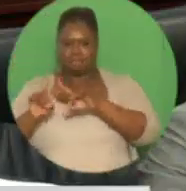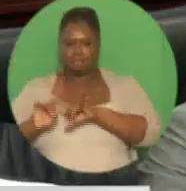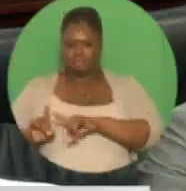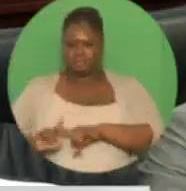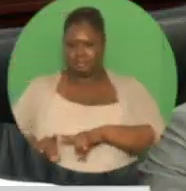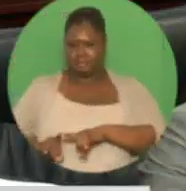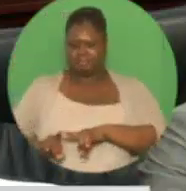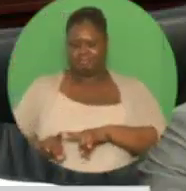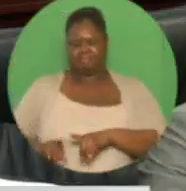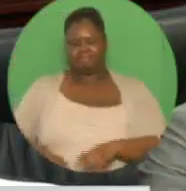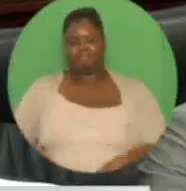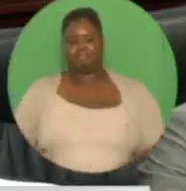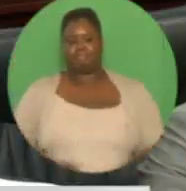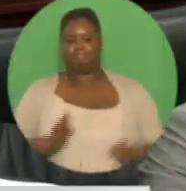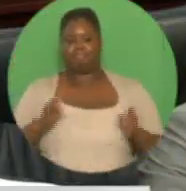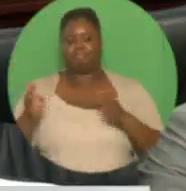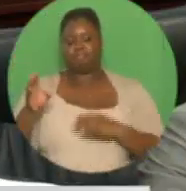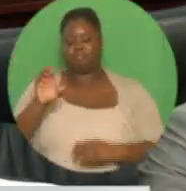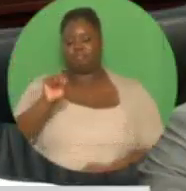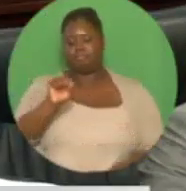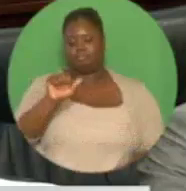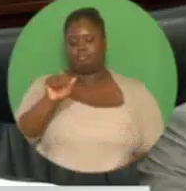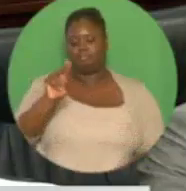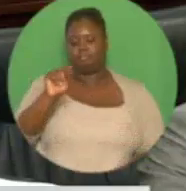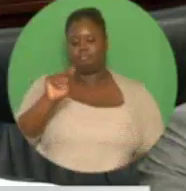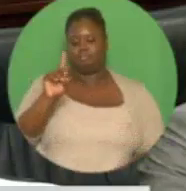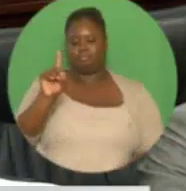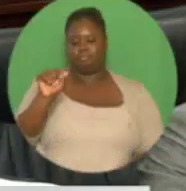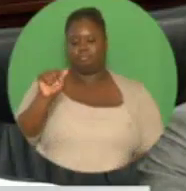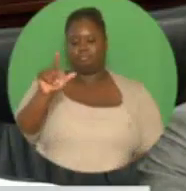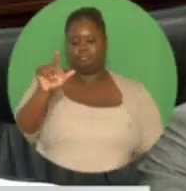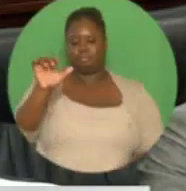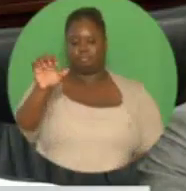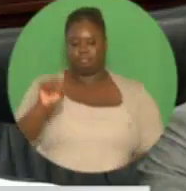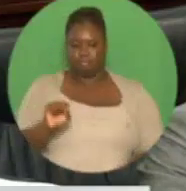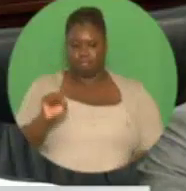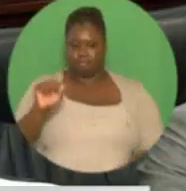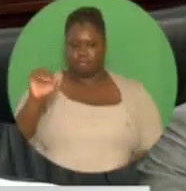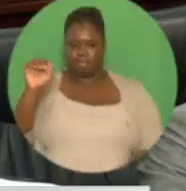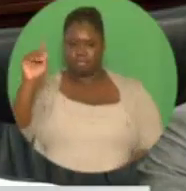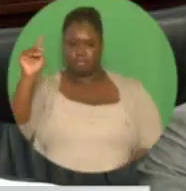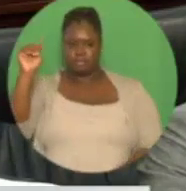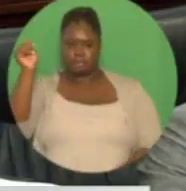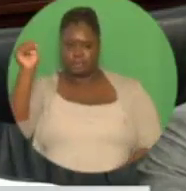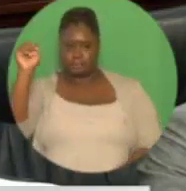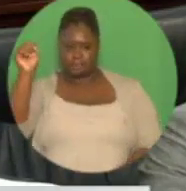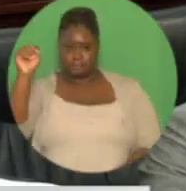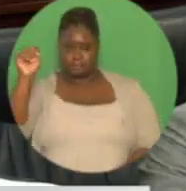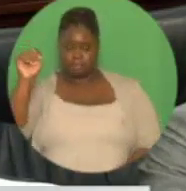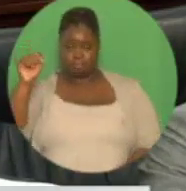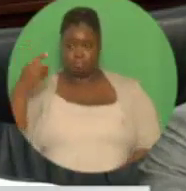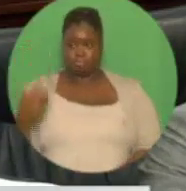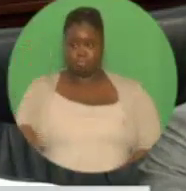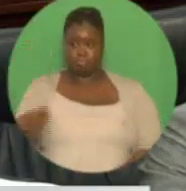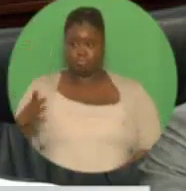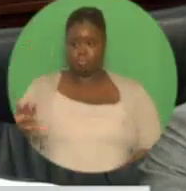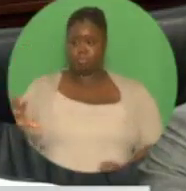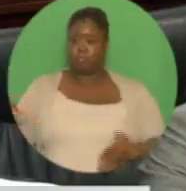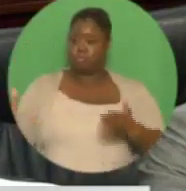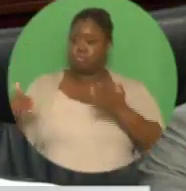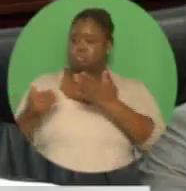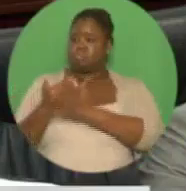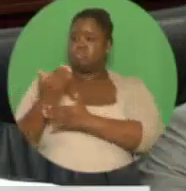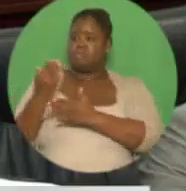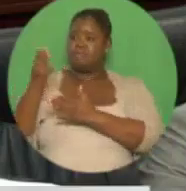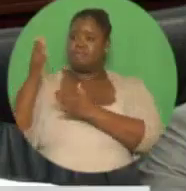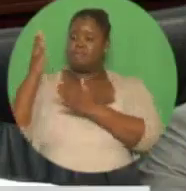Within this framework, the Sandals Golden Grove Tobago project represents a major turning point for the economy of Tobago.